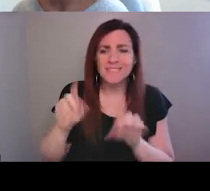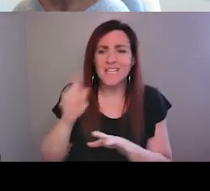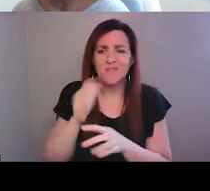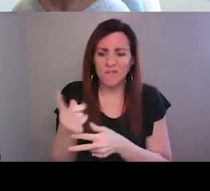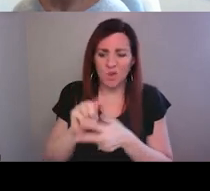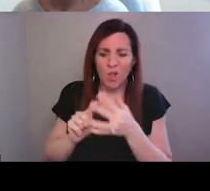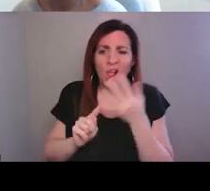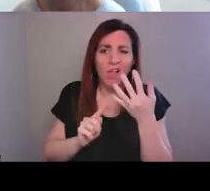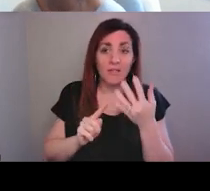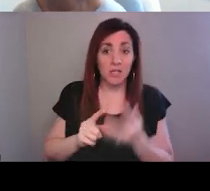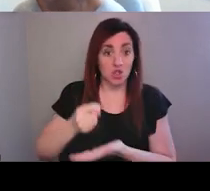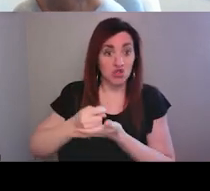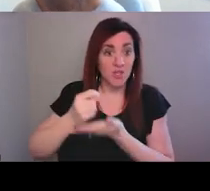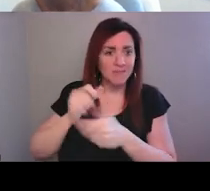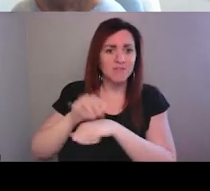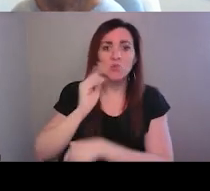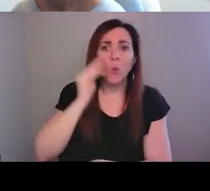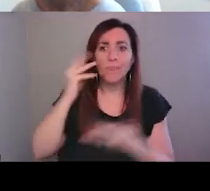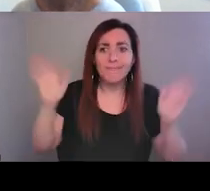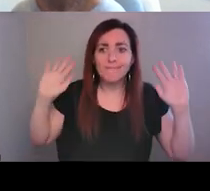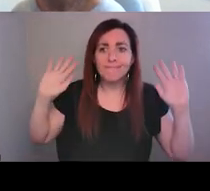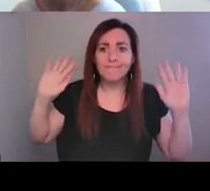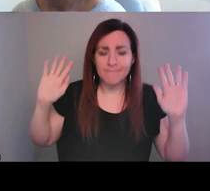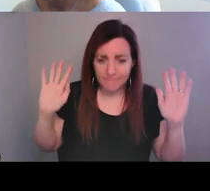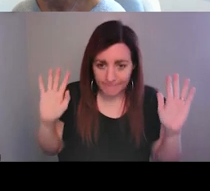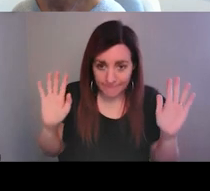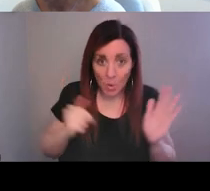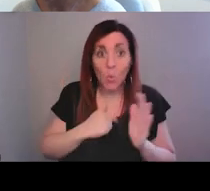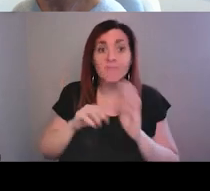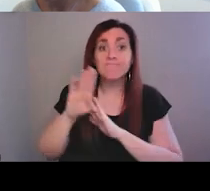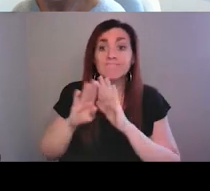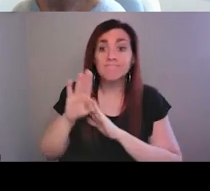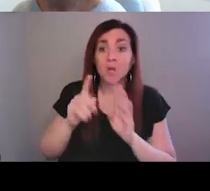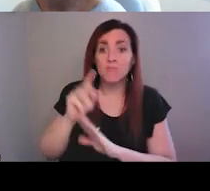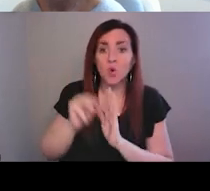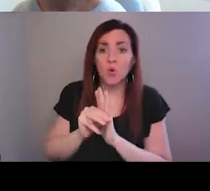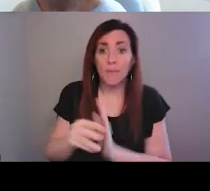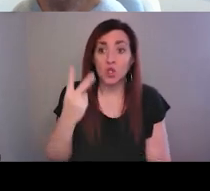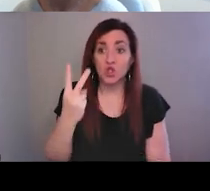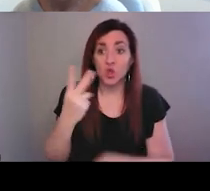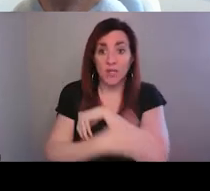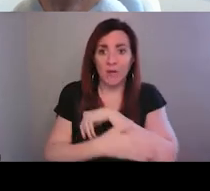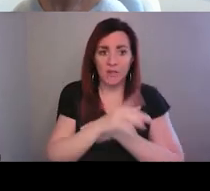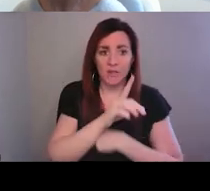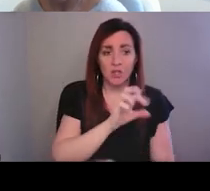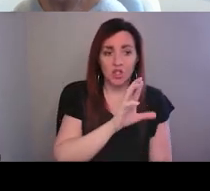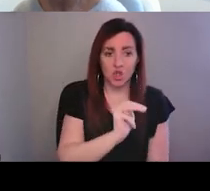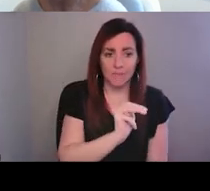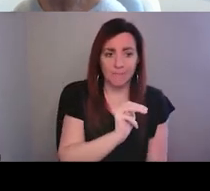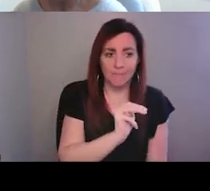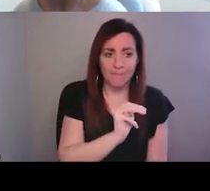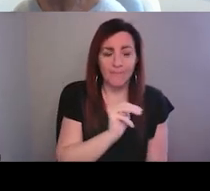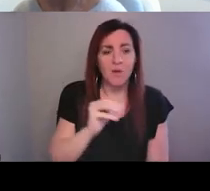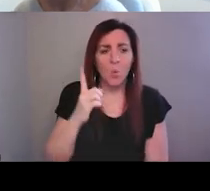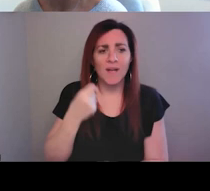things and then treat you and send you on your way. And so we did develop programming in two of our counties in Durham and then a